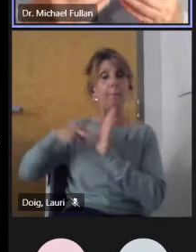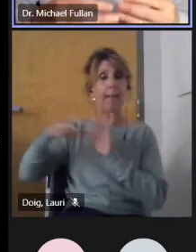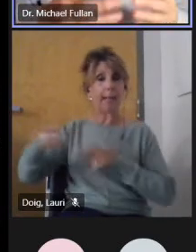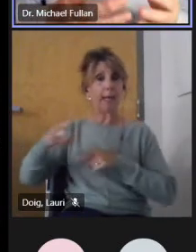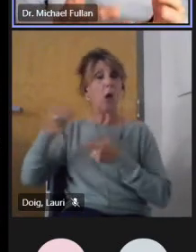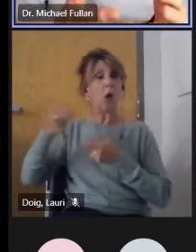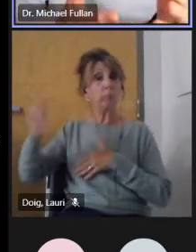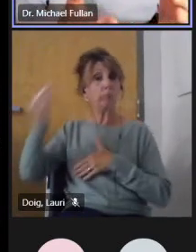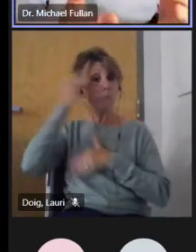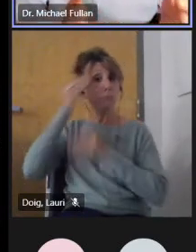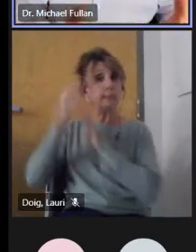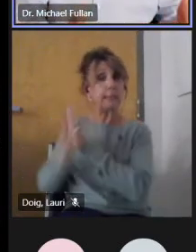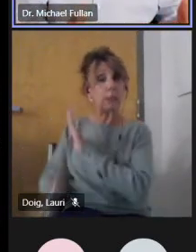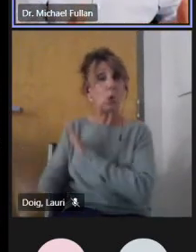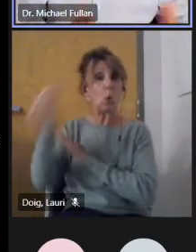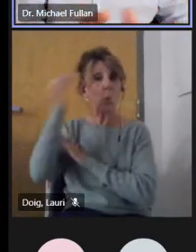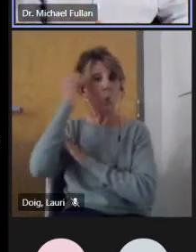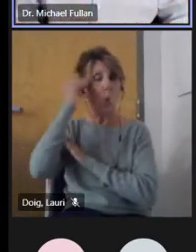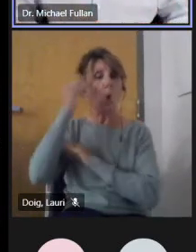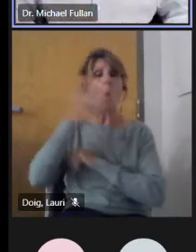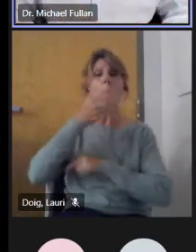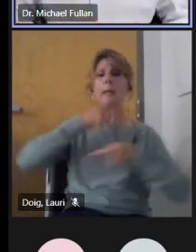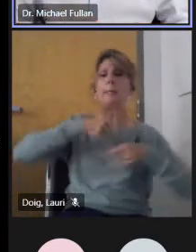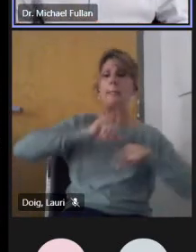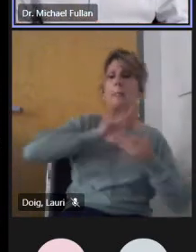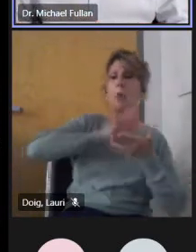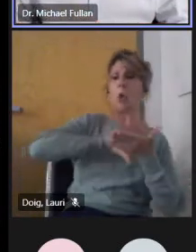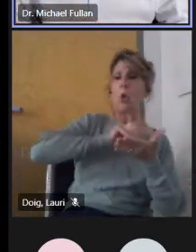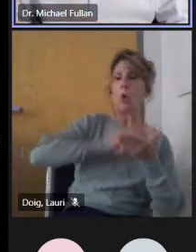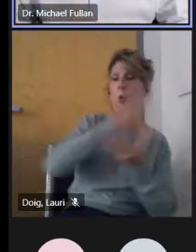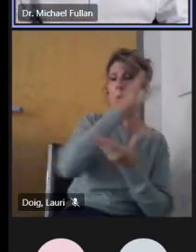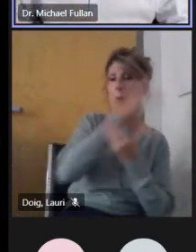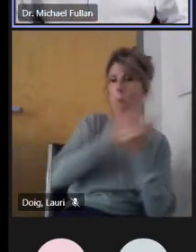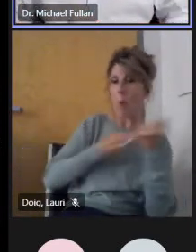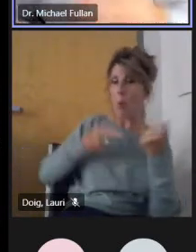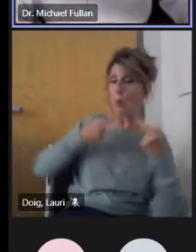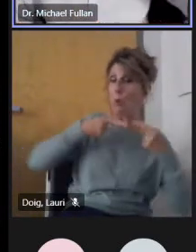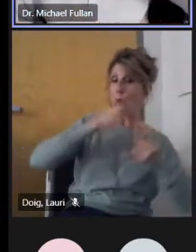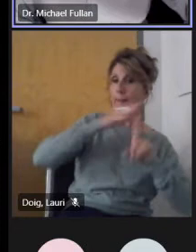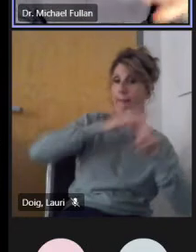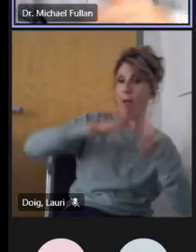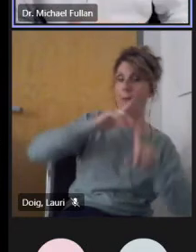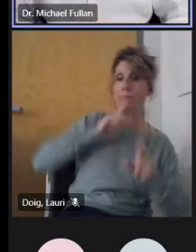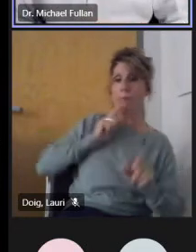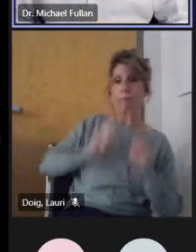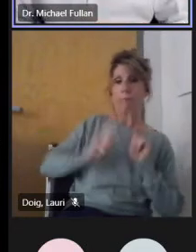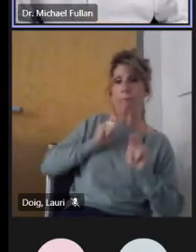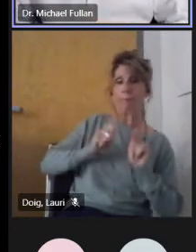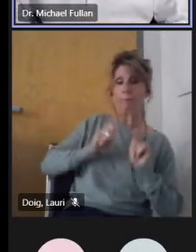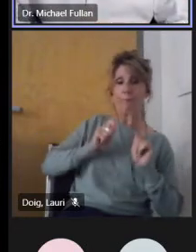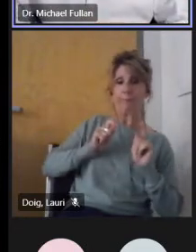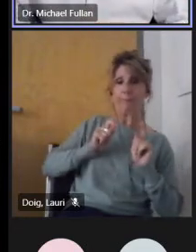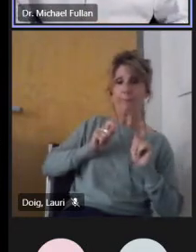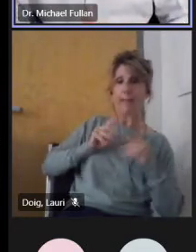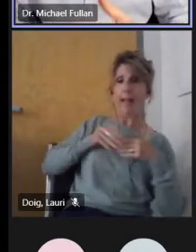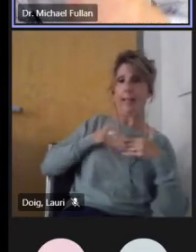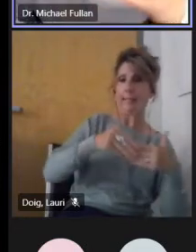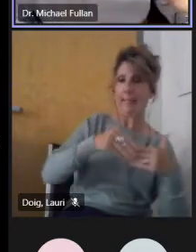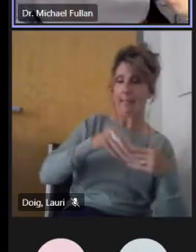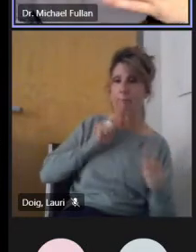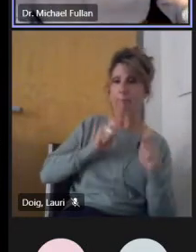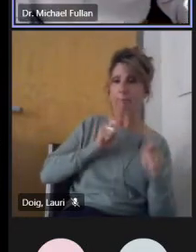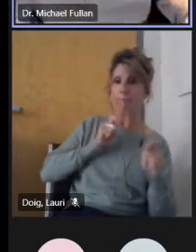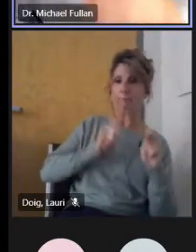things, but they actually have to learn a lot in the particular context that they're in. So I've just summarized here profound